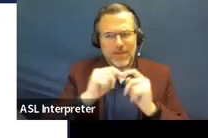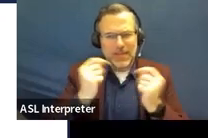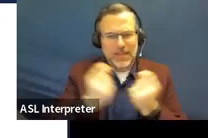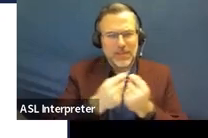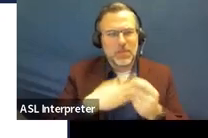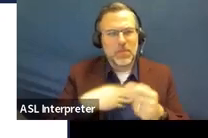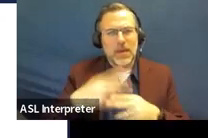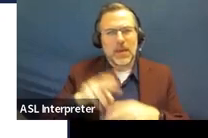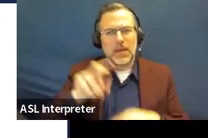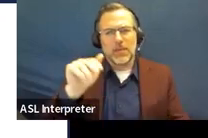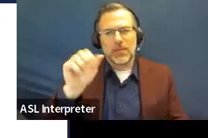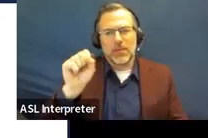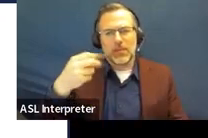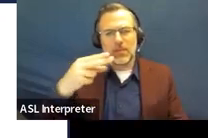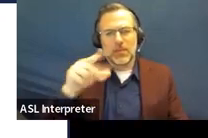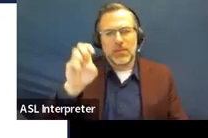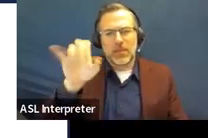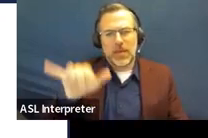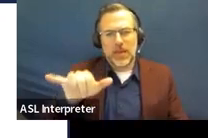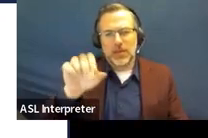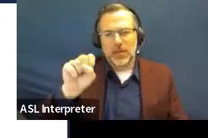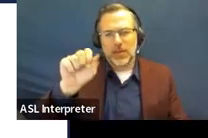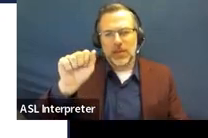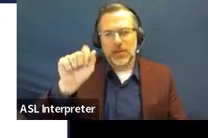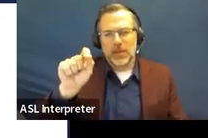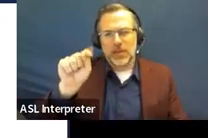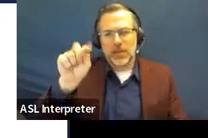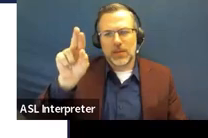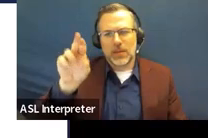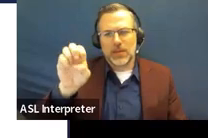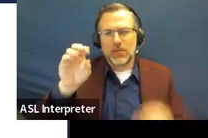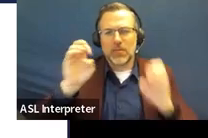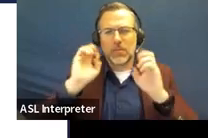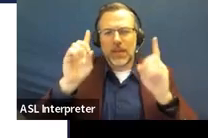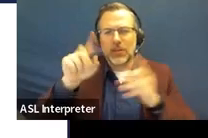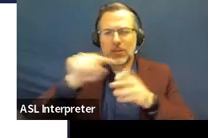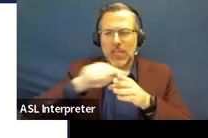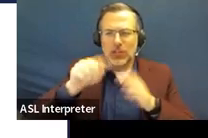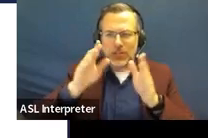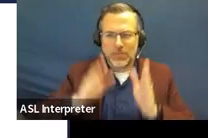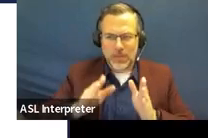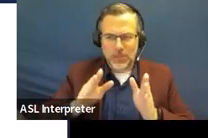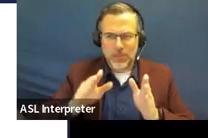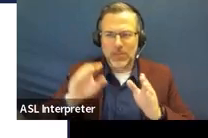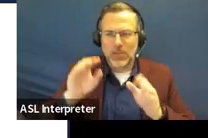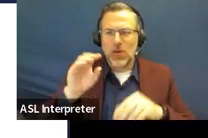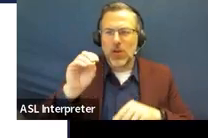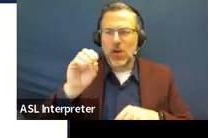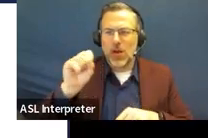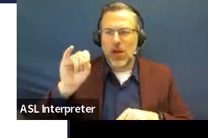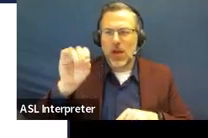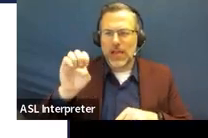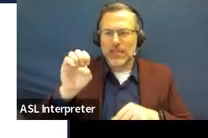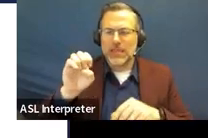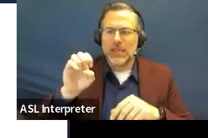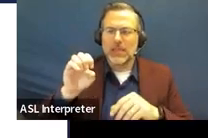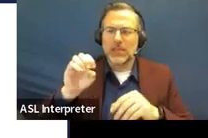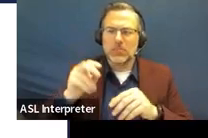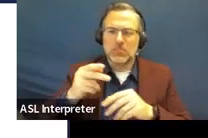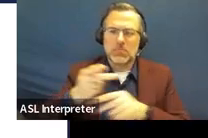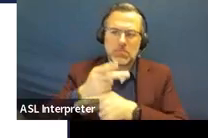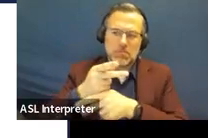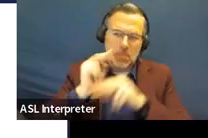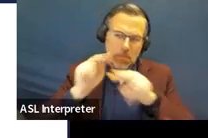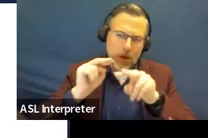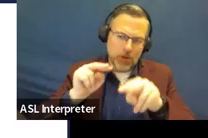Satry. I am one of the educational specialists on the OSSE monitoring team, and I am one of the new members of the team.